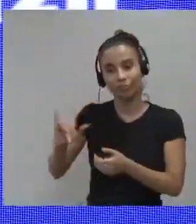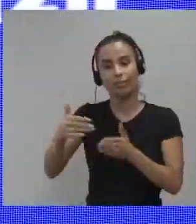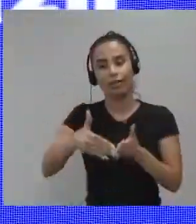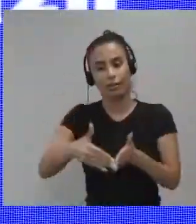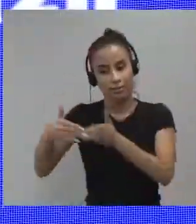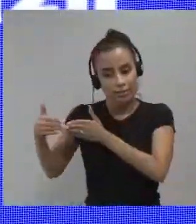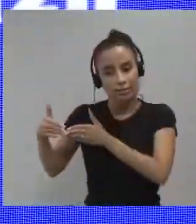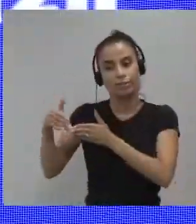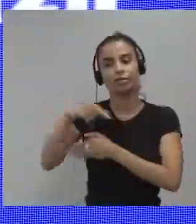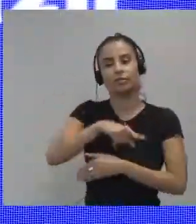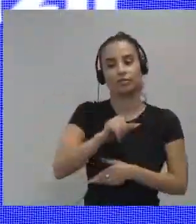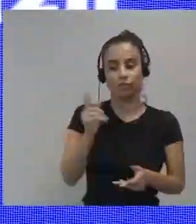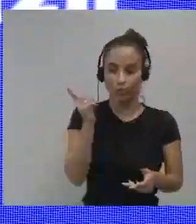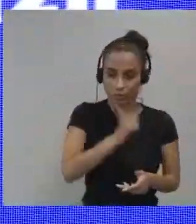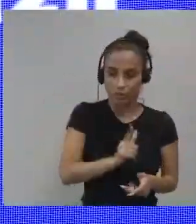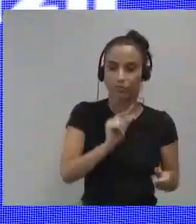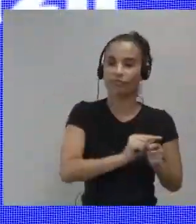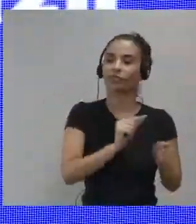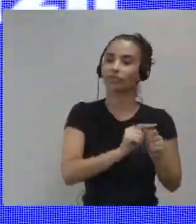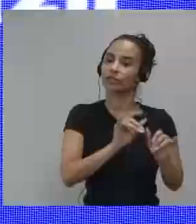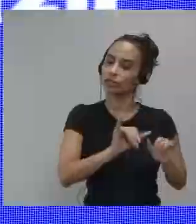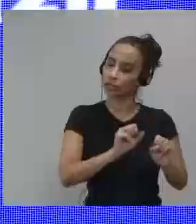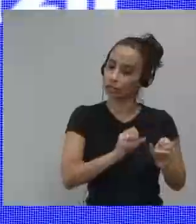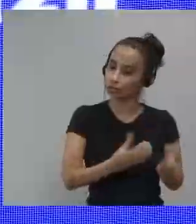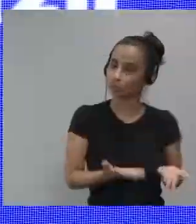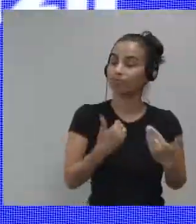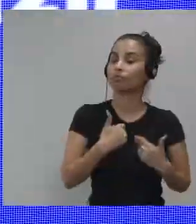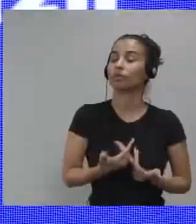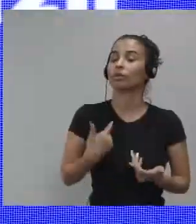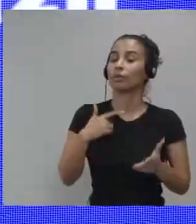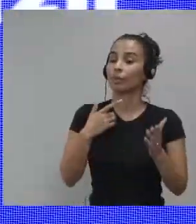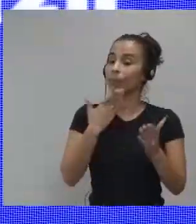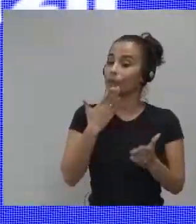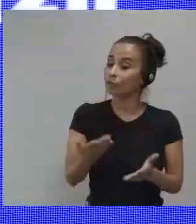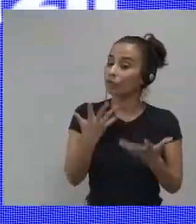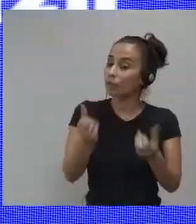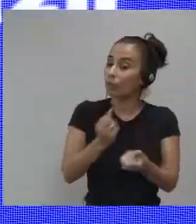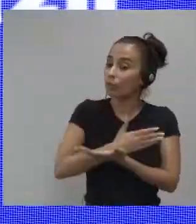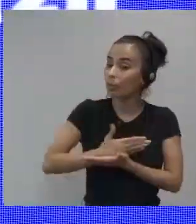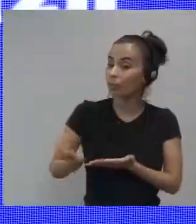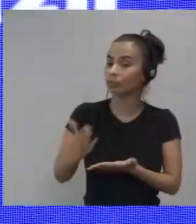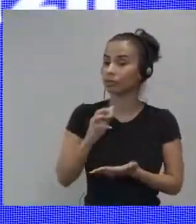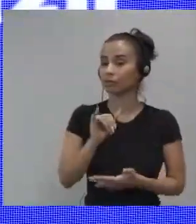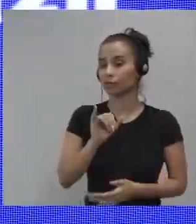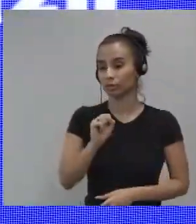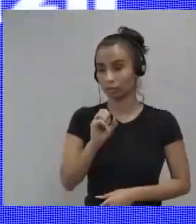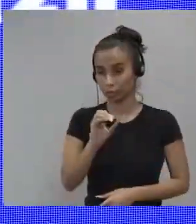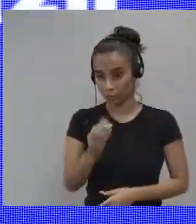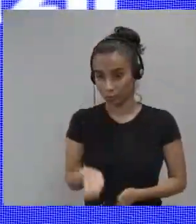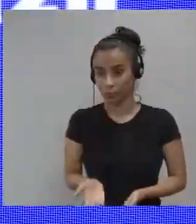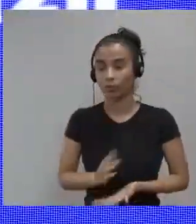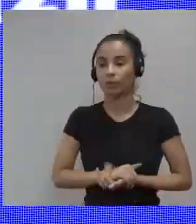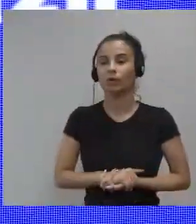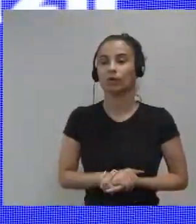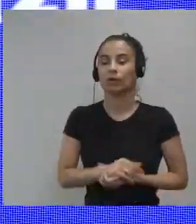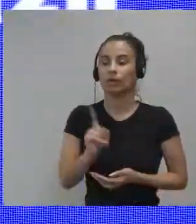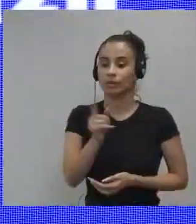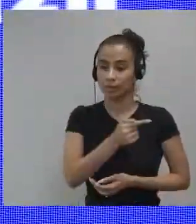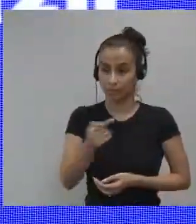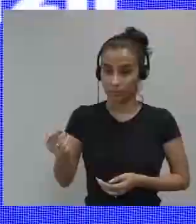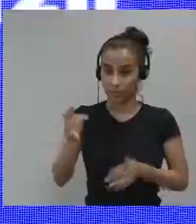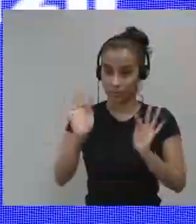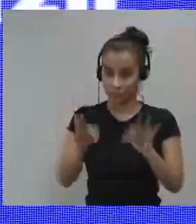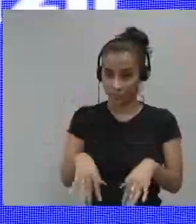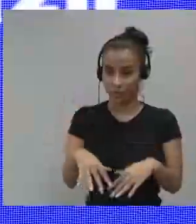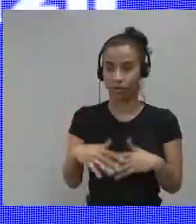is let's start this at the start of innovation week um and get this culture change rolling across brazilian government